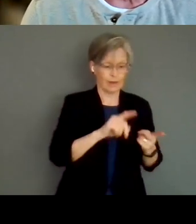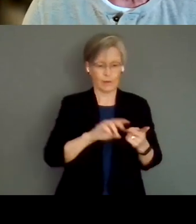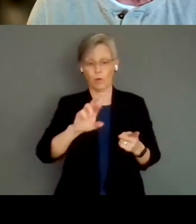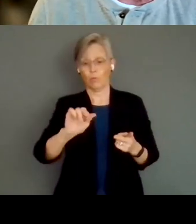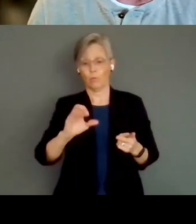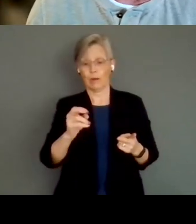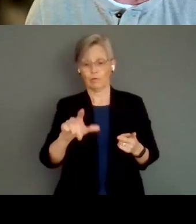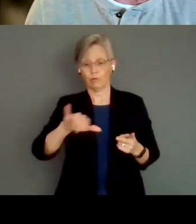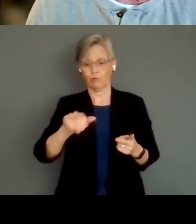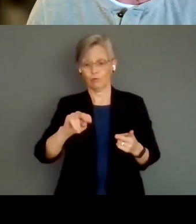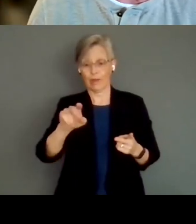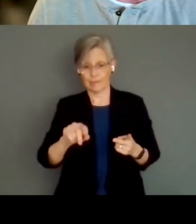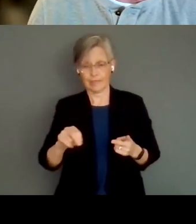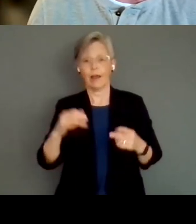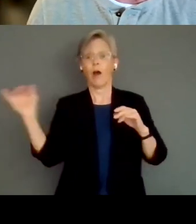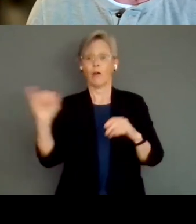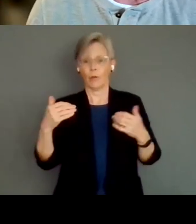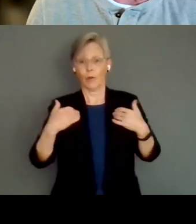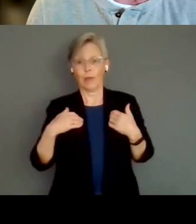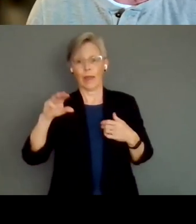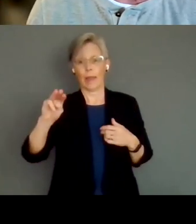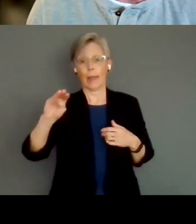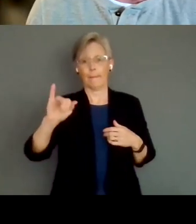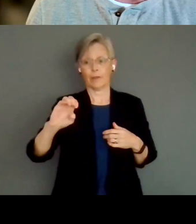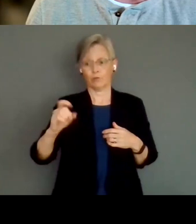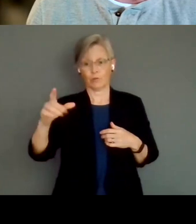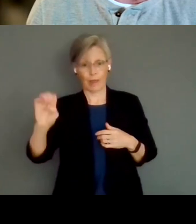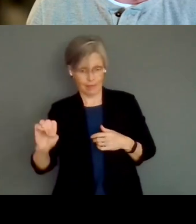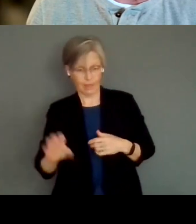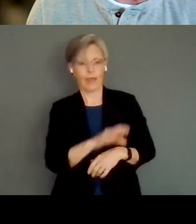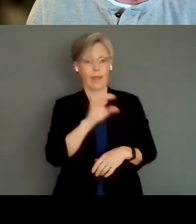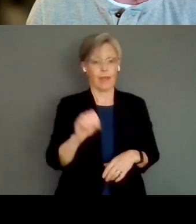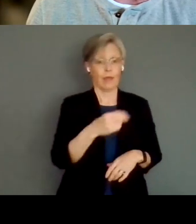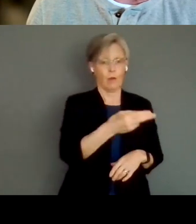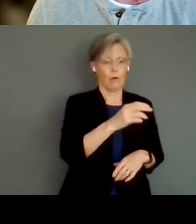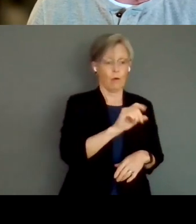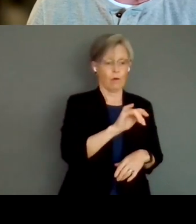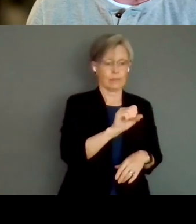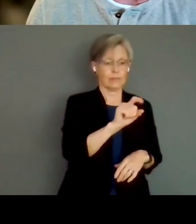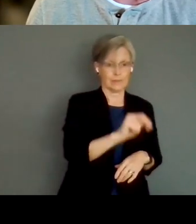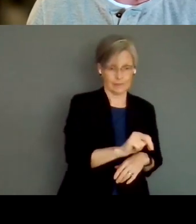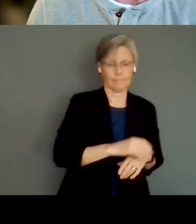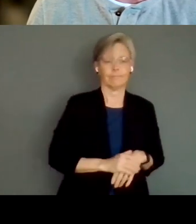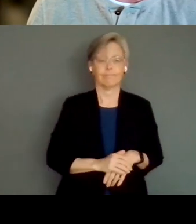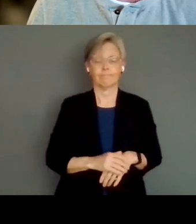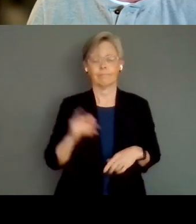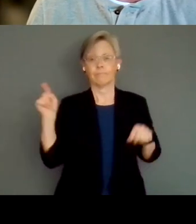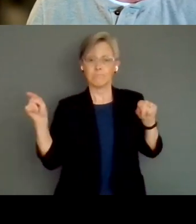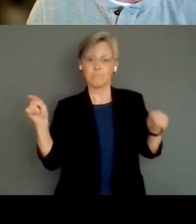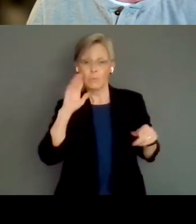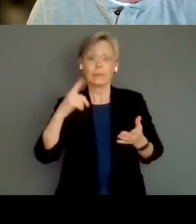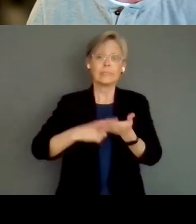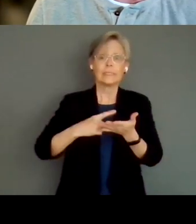Jansen, and also with us today are Michelle de Cottenier and Holliston Logan to talk about what accessibility